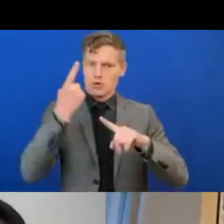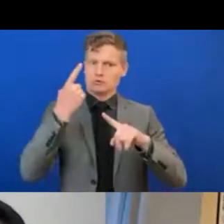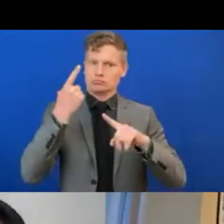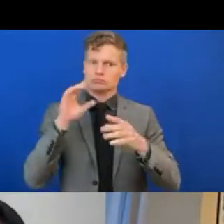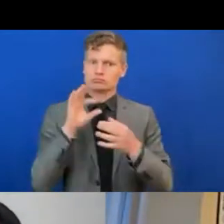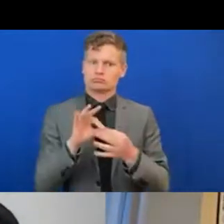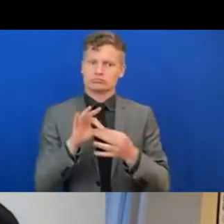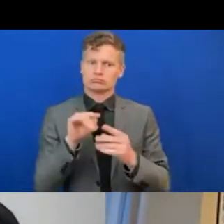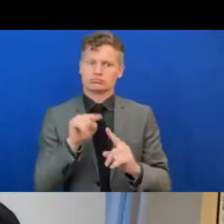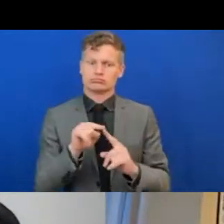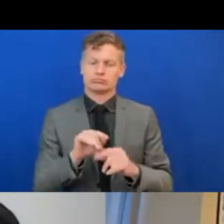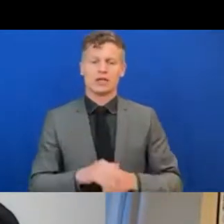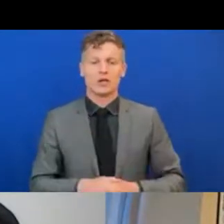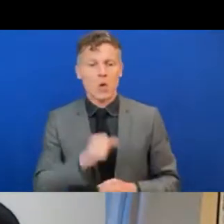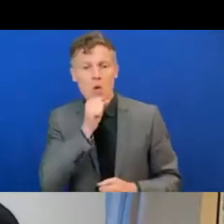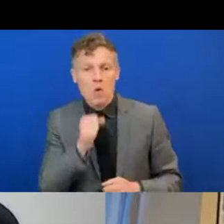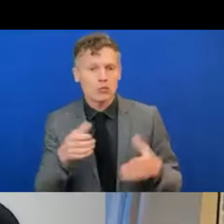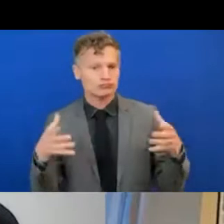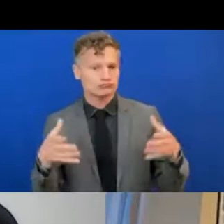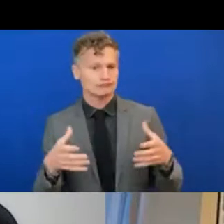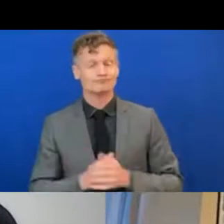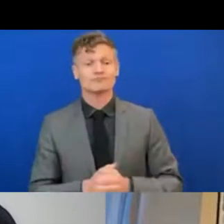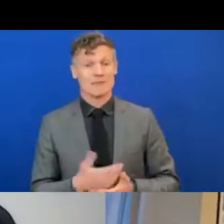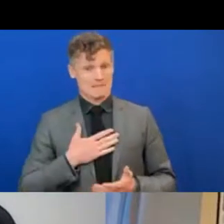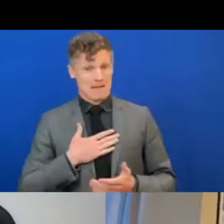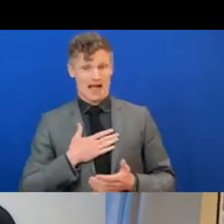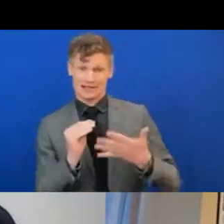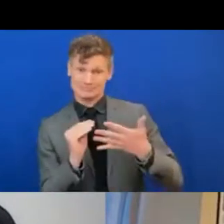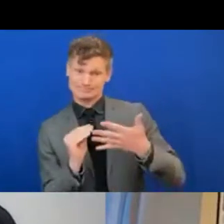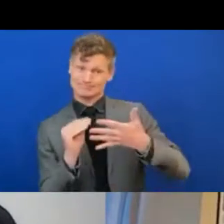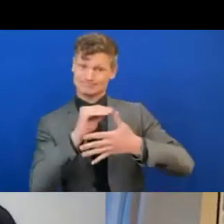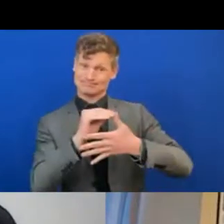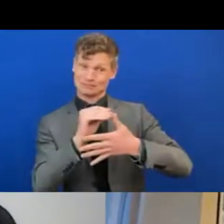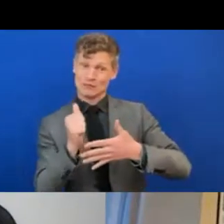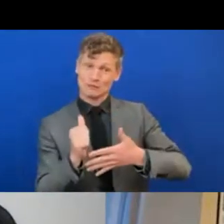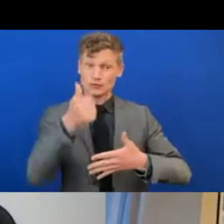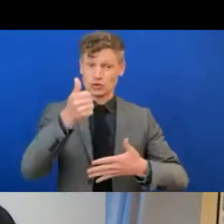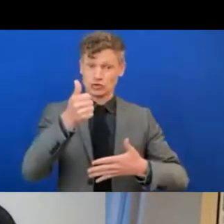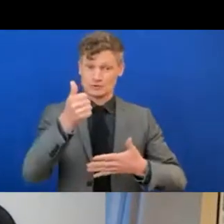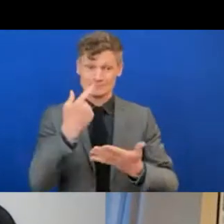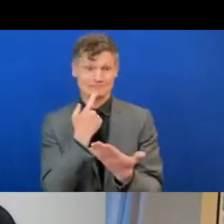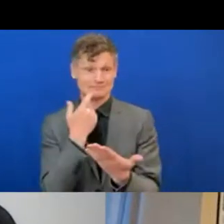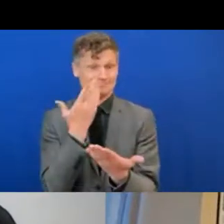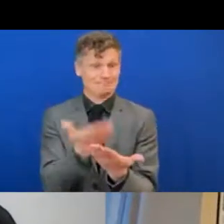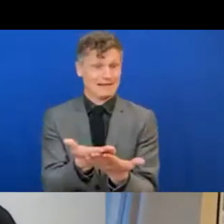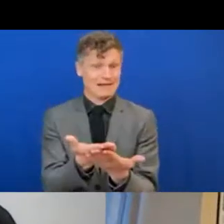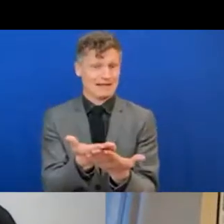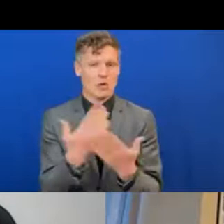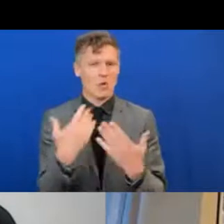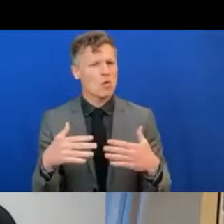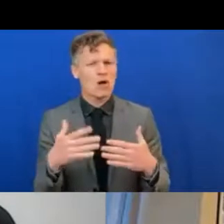remind us all about the importance of innovation. innovation that is the